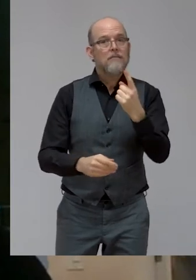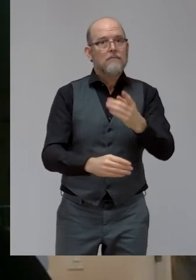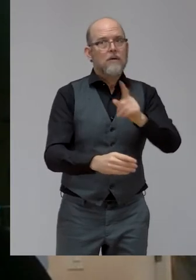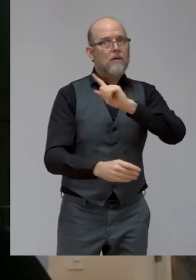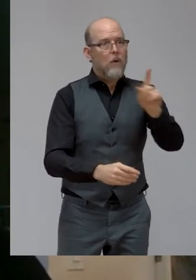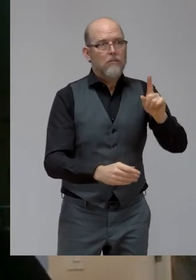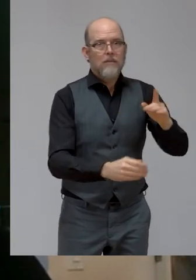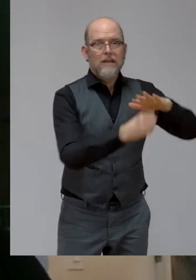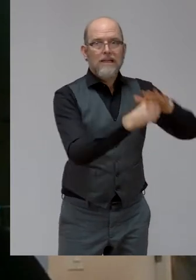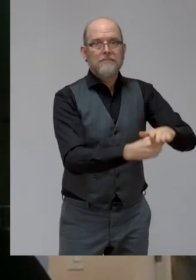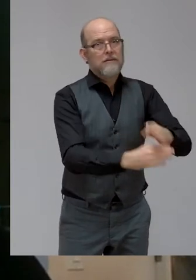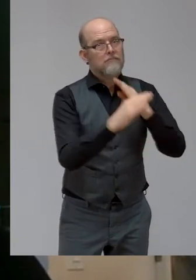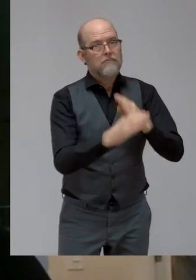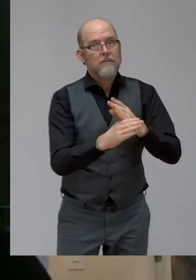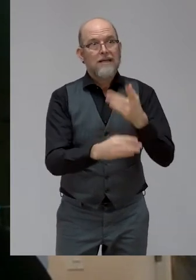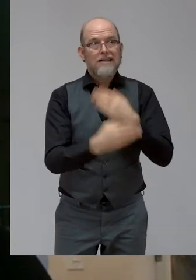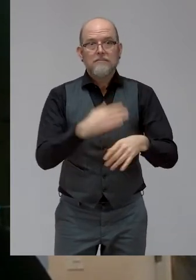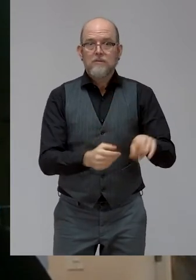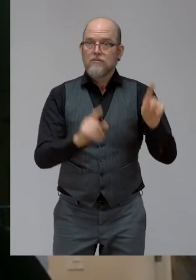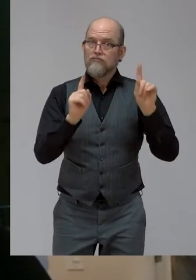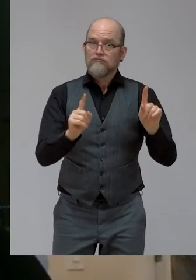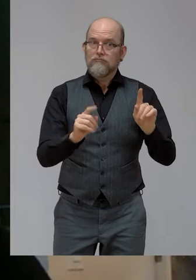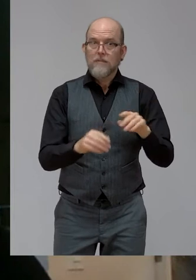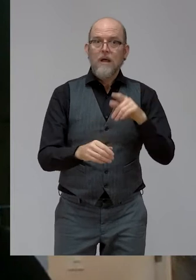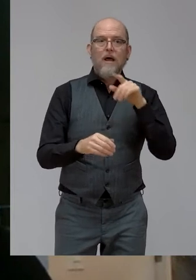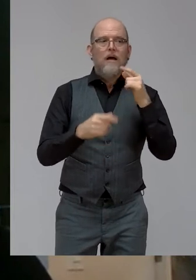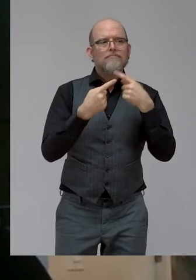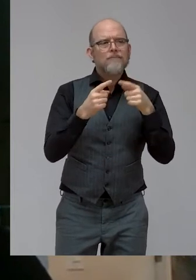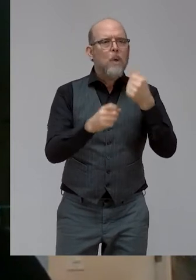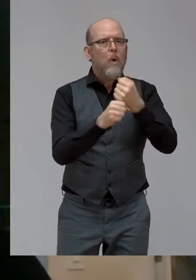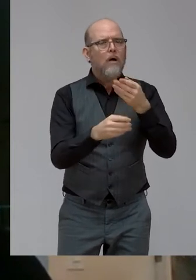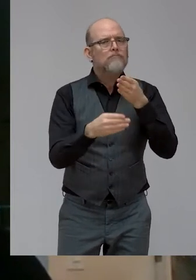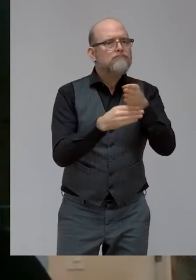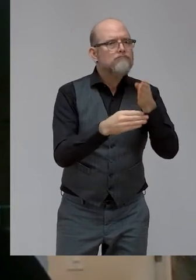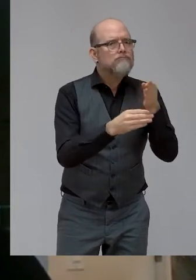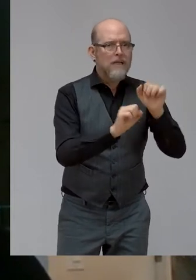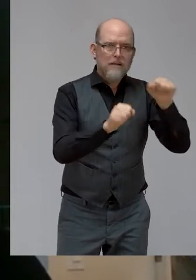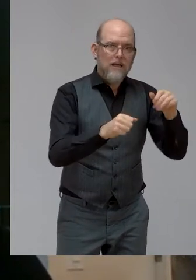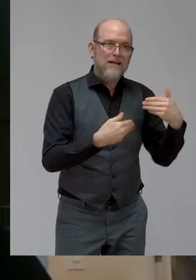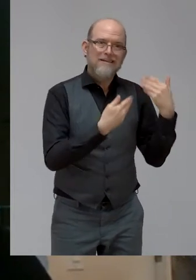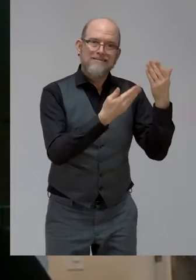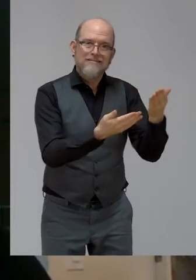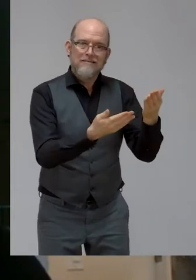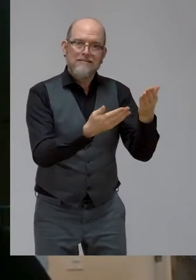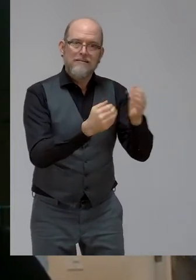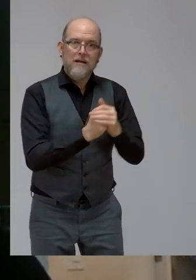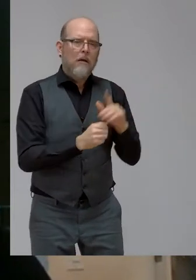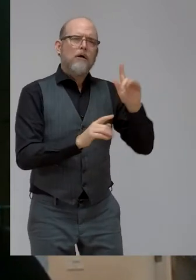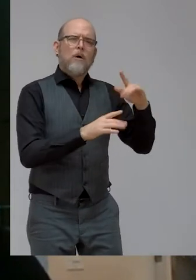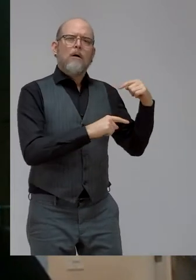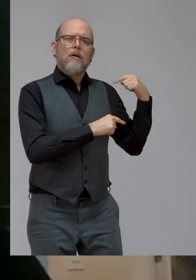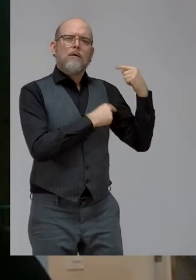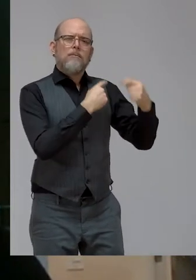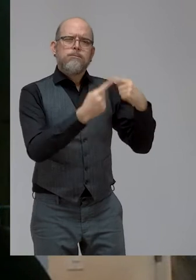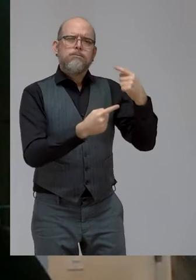in all forms of employment through the employment cycle, which requires employees to be trained on